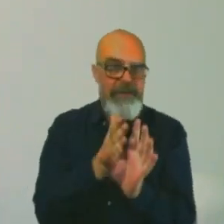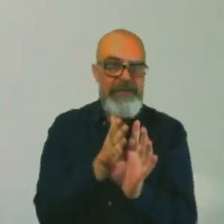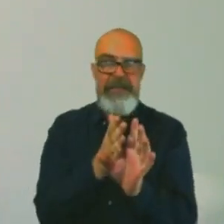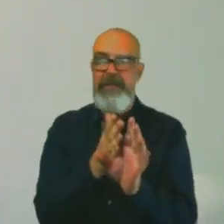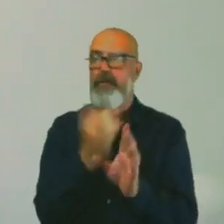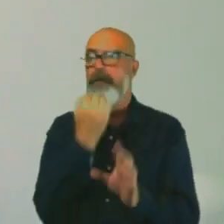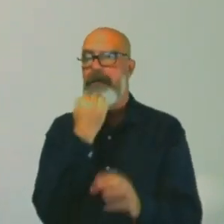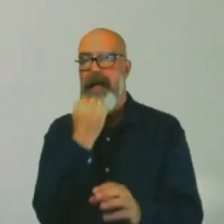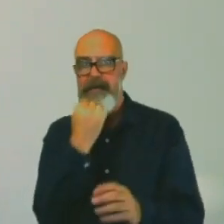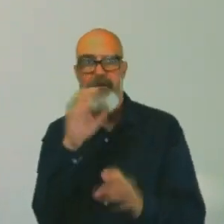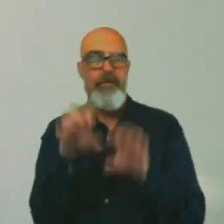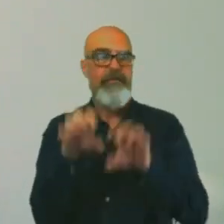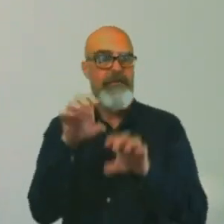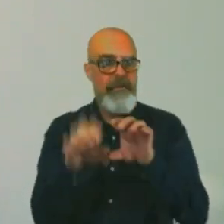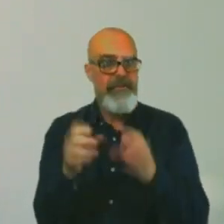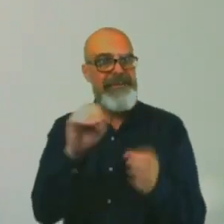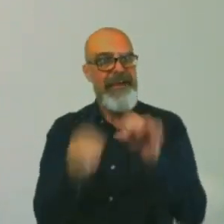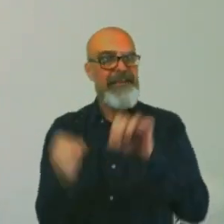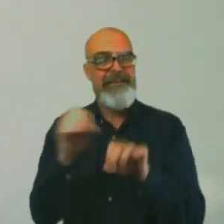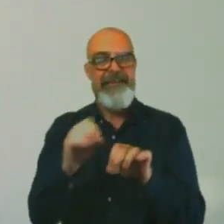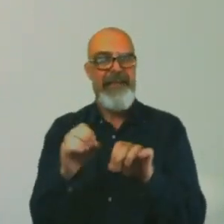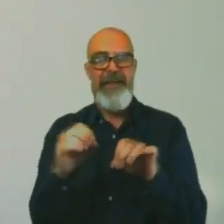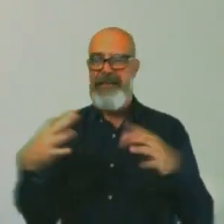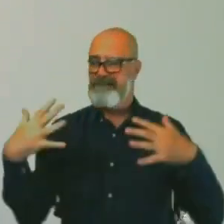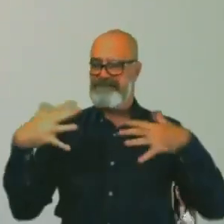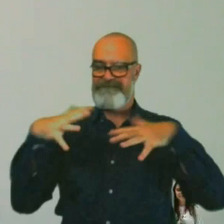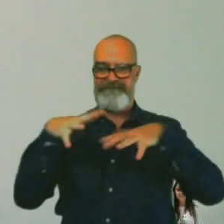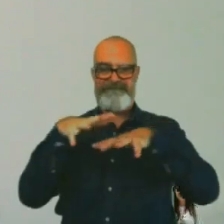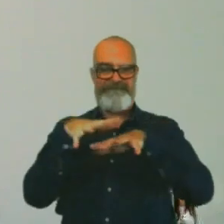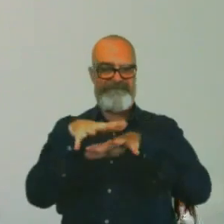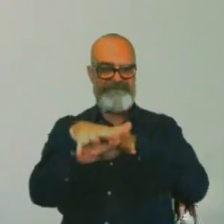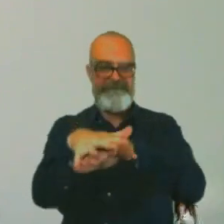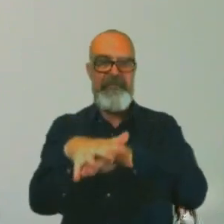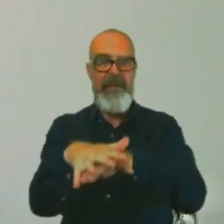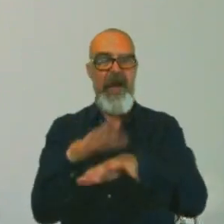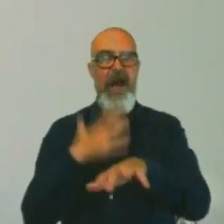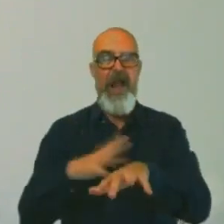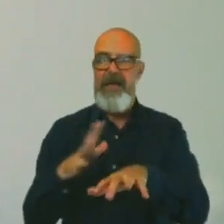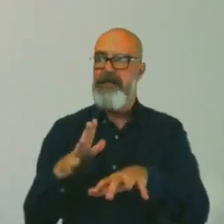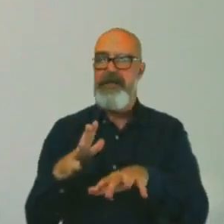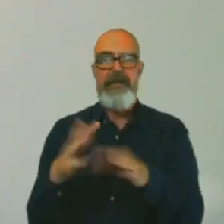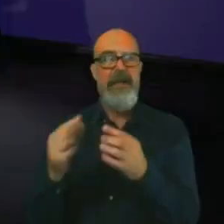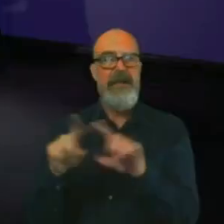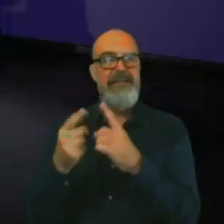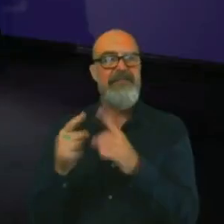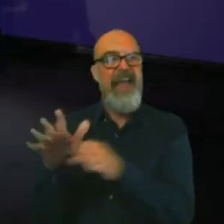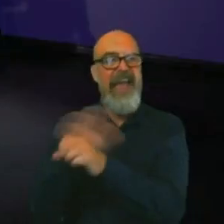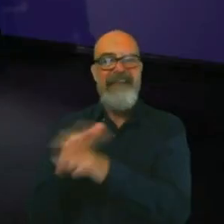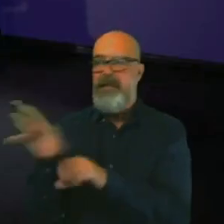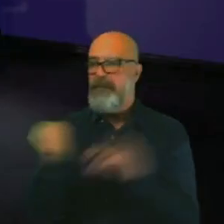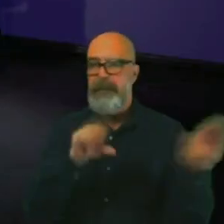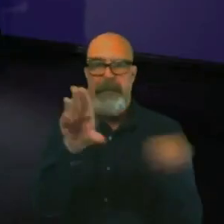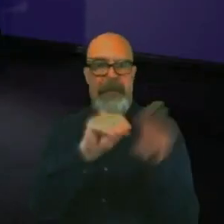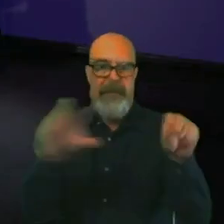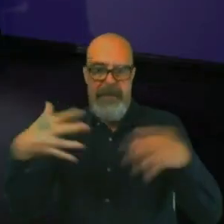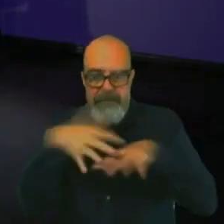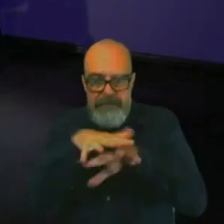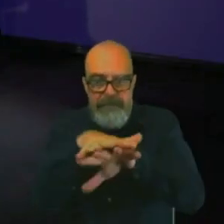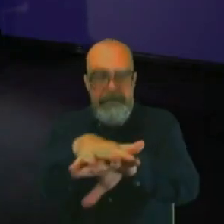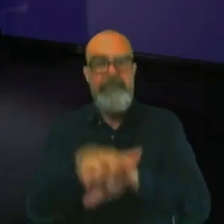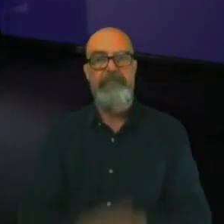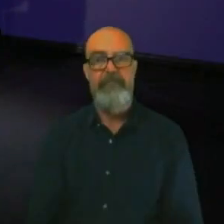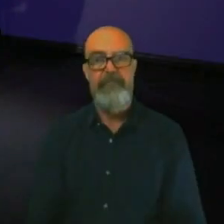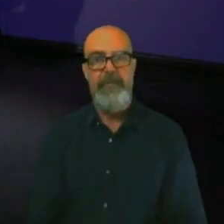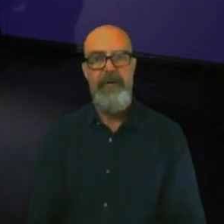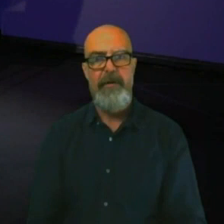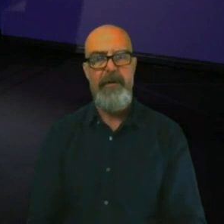to computer science as well. So it was a little bit of everything, I would say. And that's great because that broadness of love